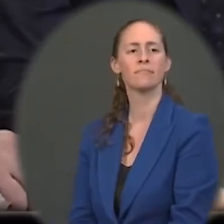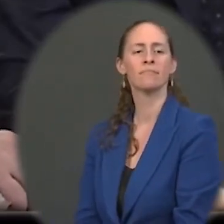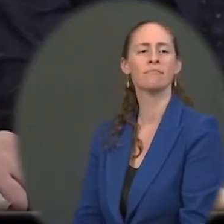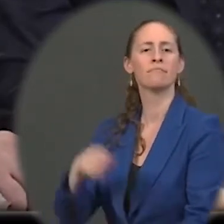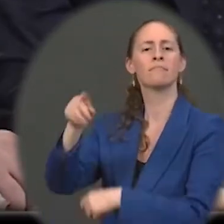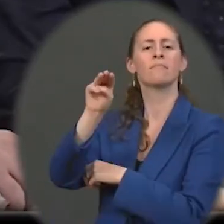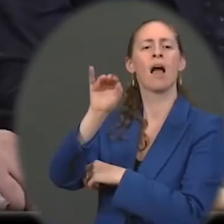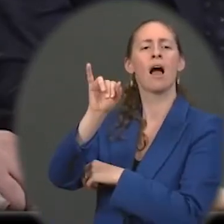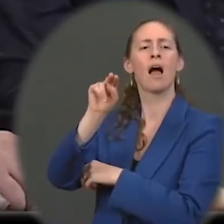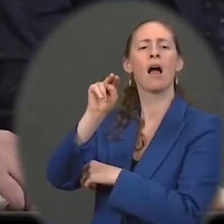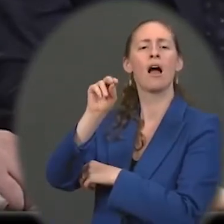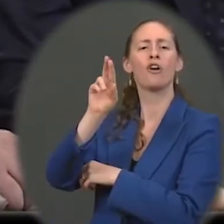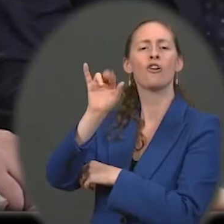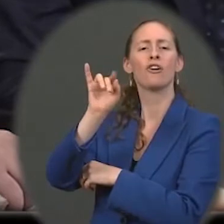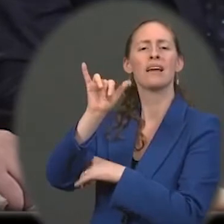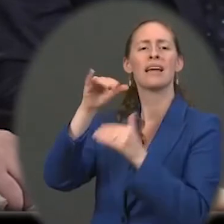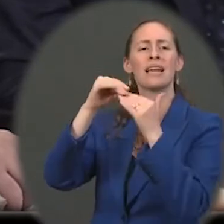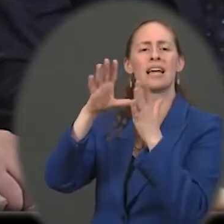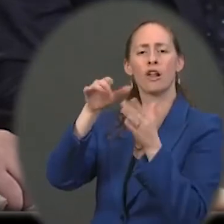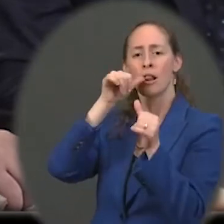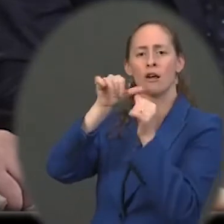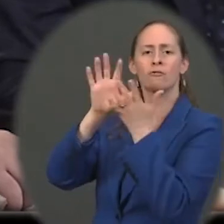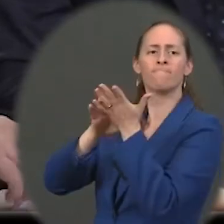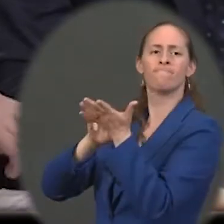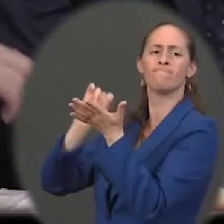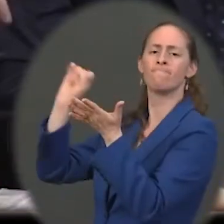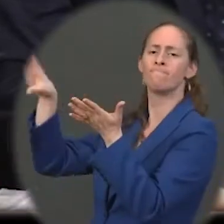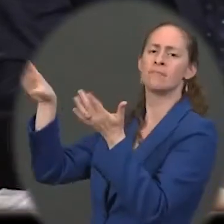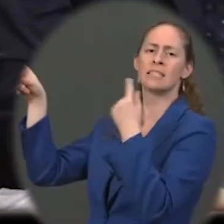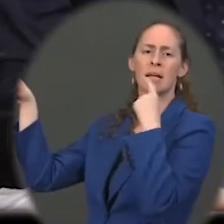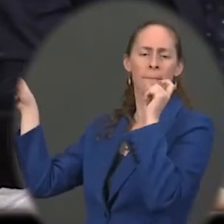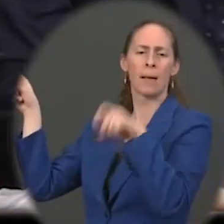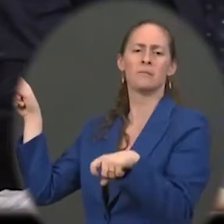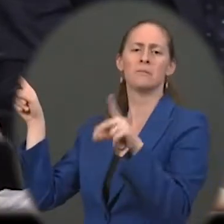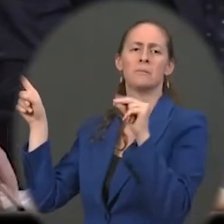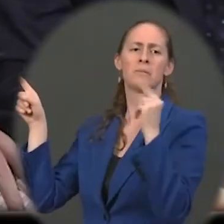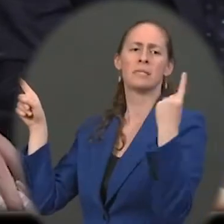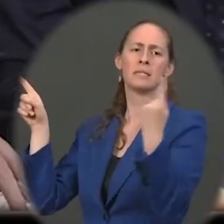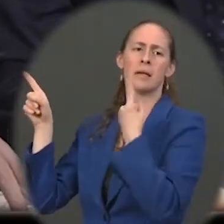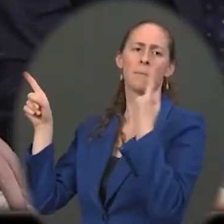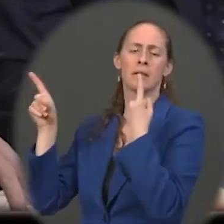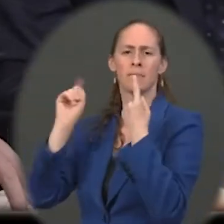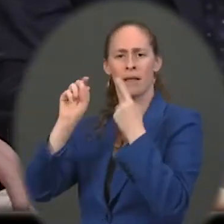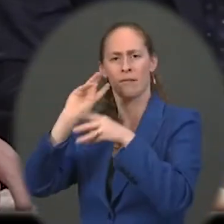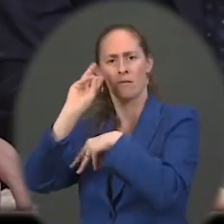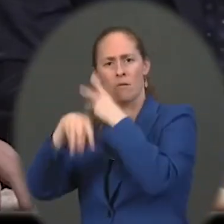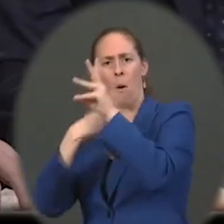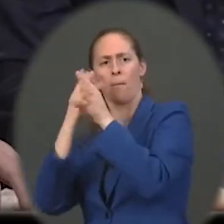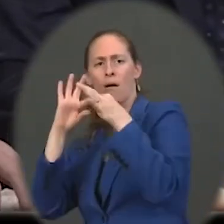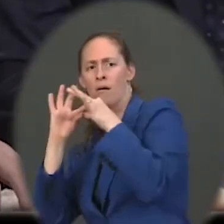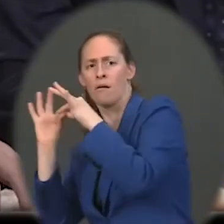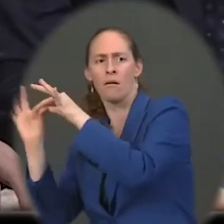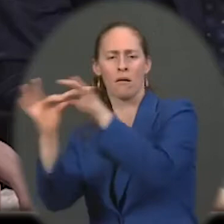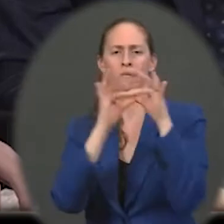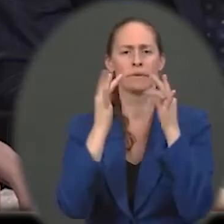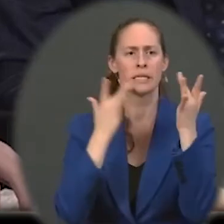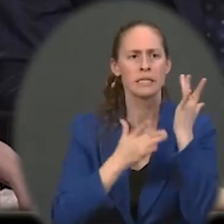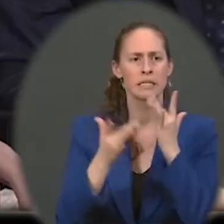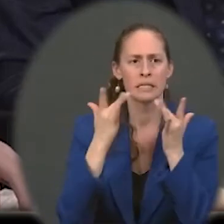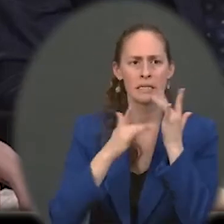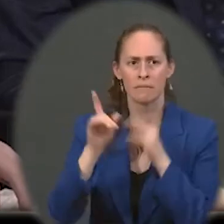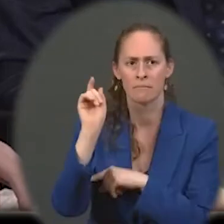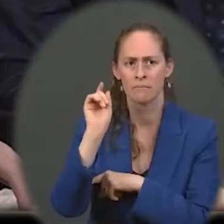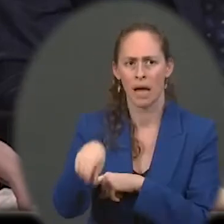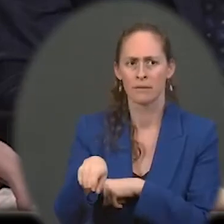says, must address the global supply chain and ports crisis before Congress even considers additional